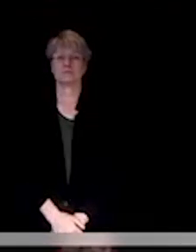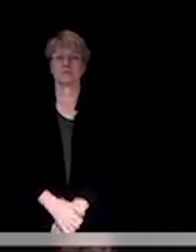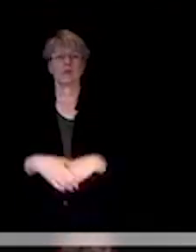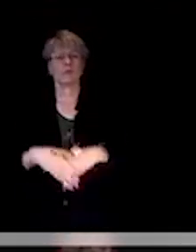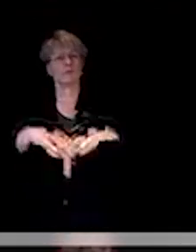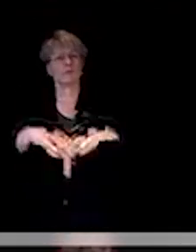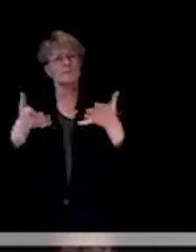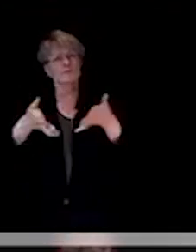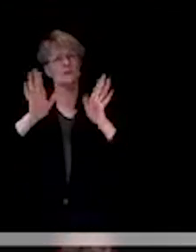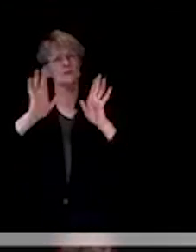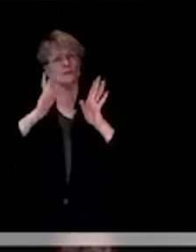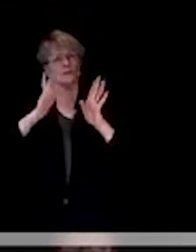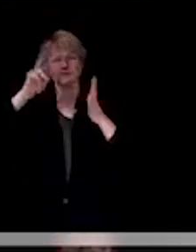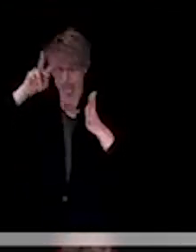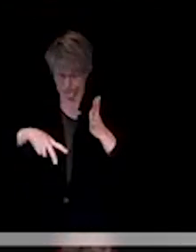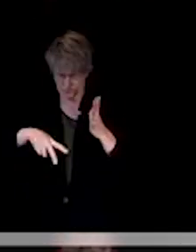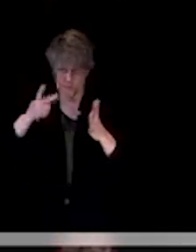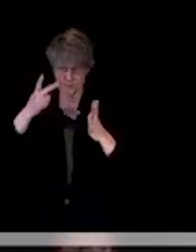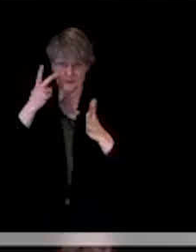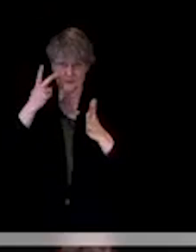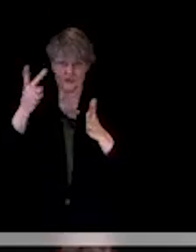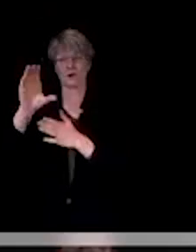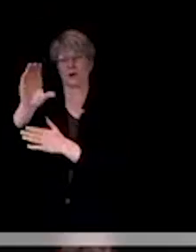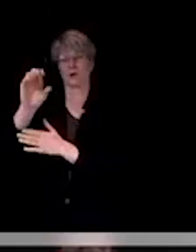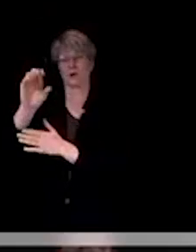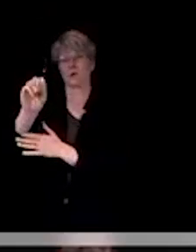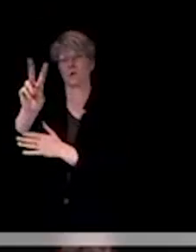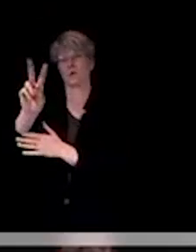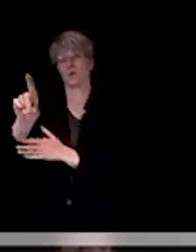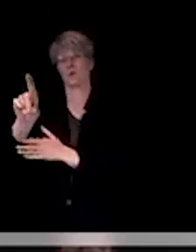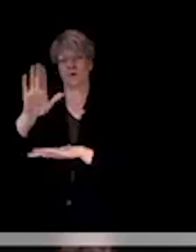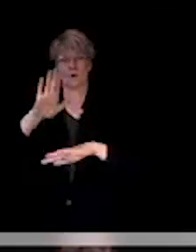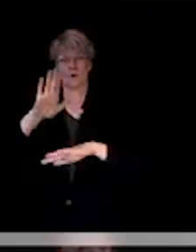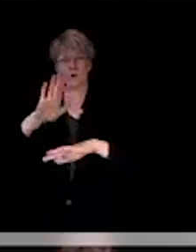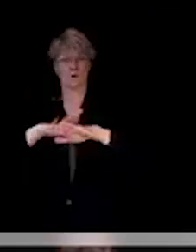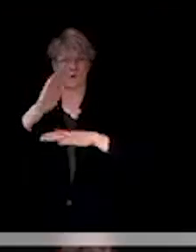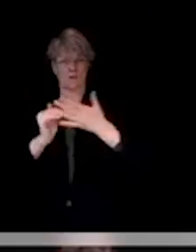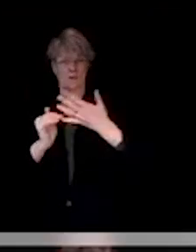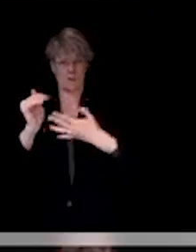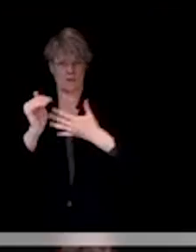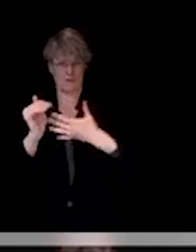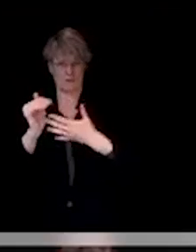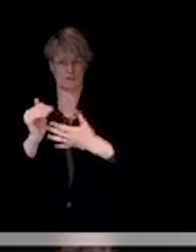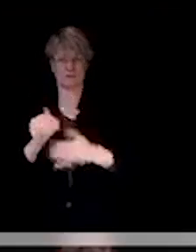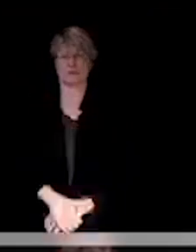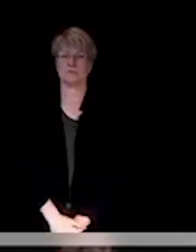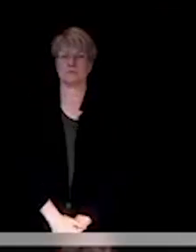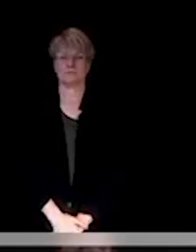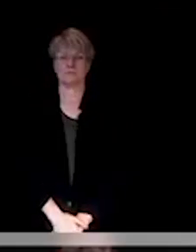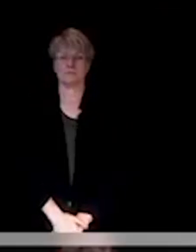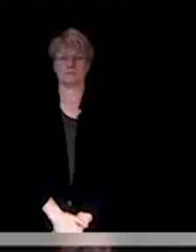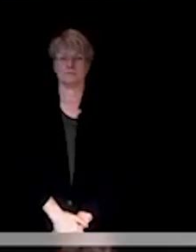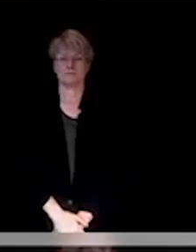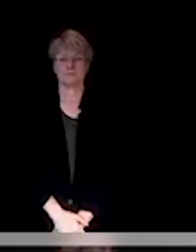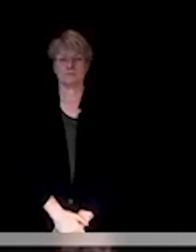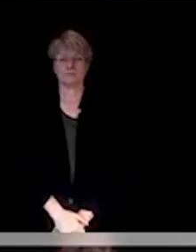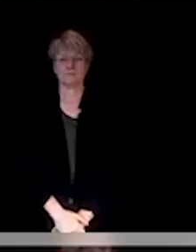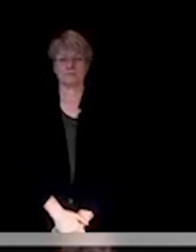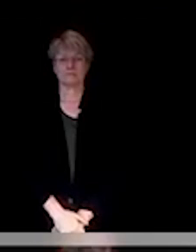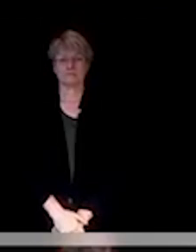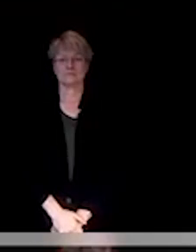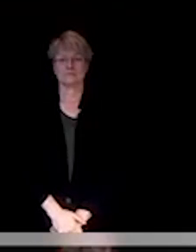the COVID alert level. That would be great. So, we did want to let folks know we gave a little preview of this.